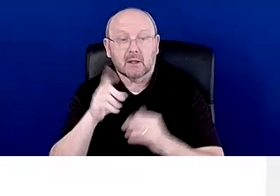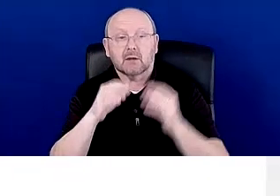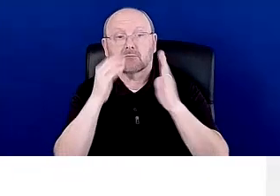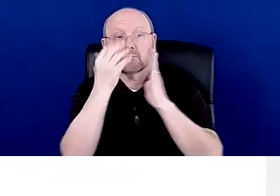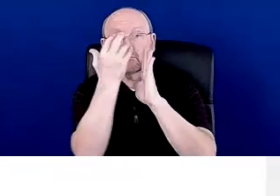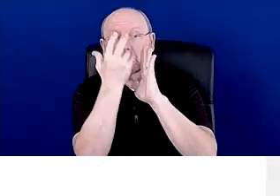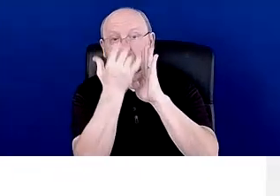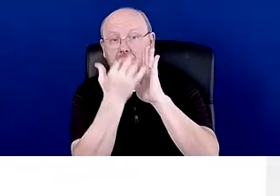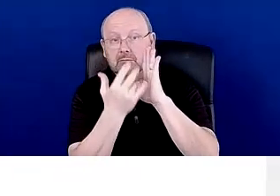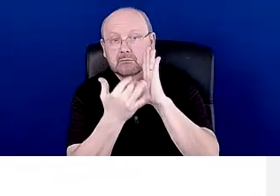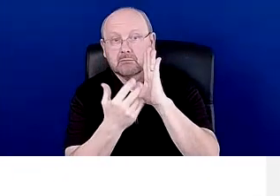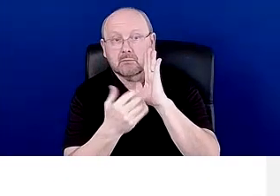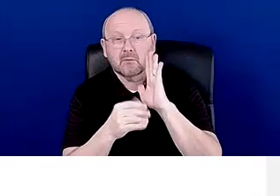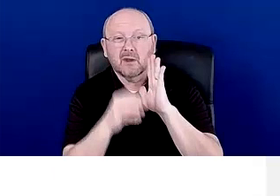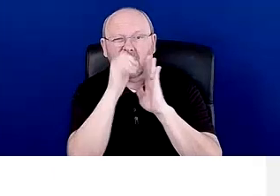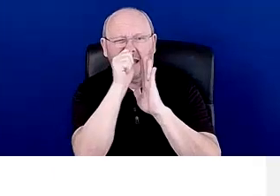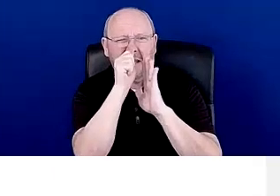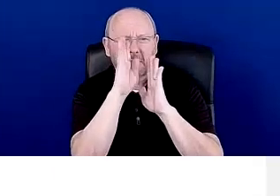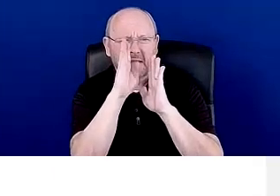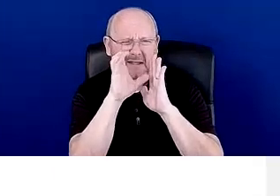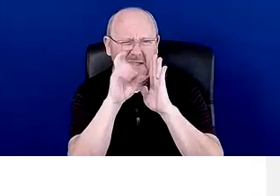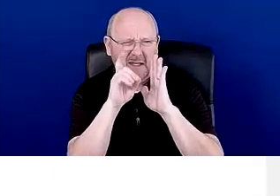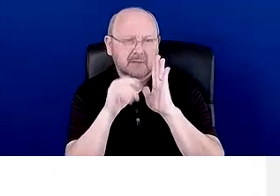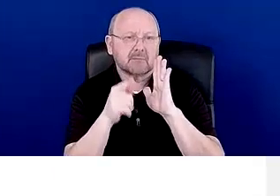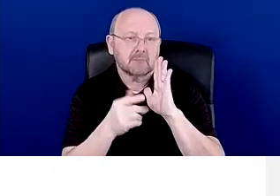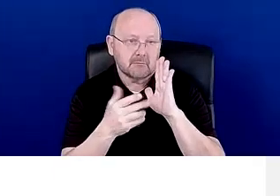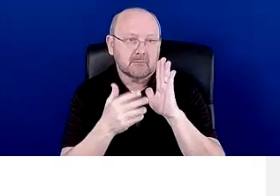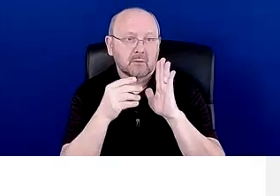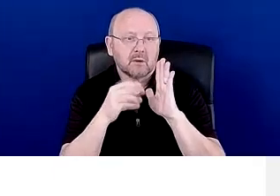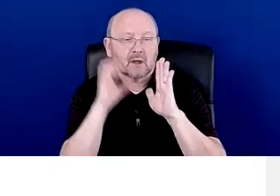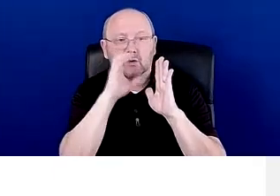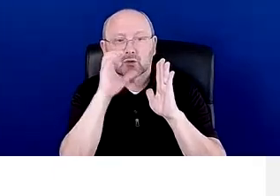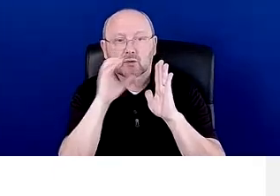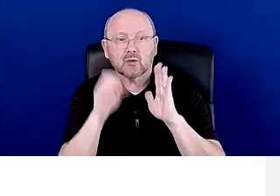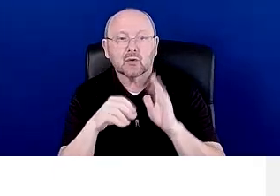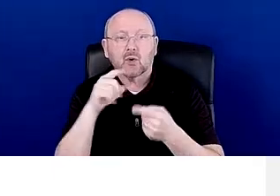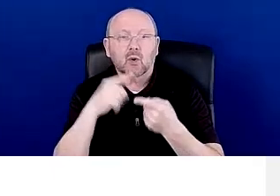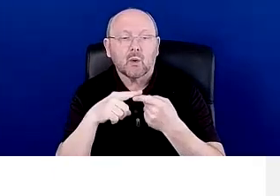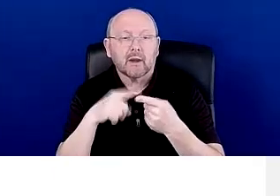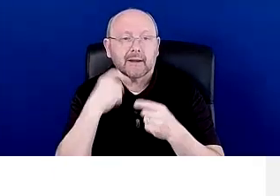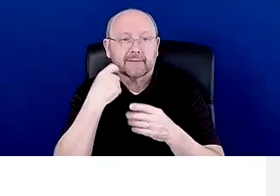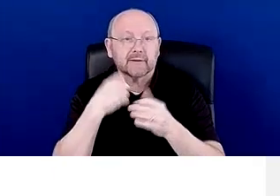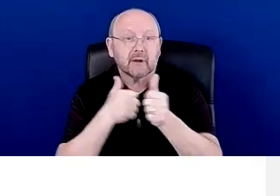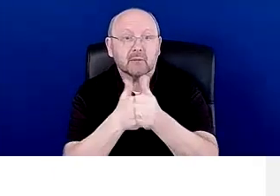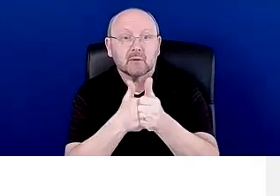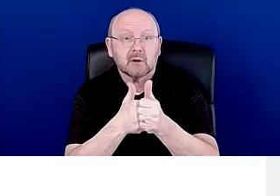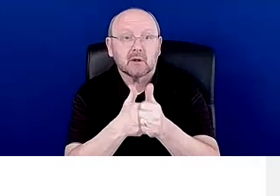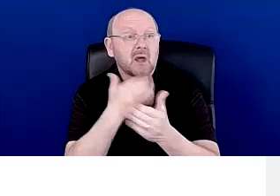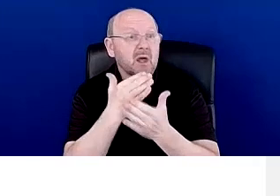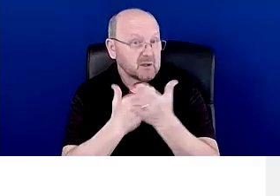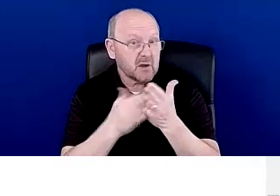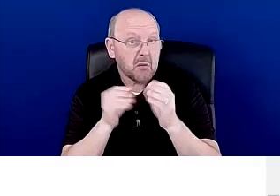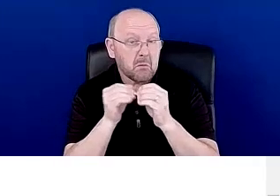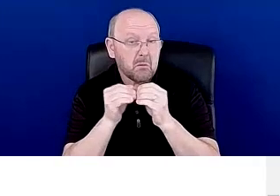list, um, in alphabetical order, the areas that you can search for, shows you when they were last updated. Some of them are very recent,